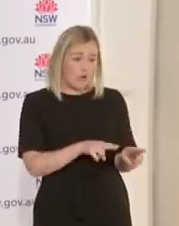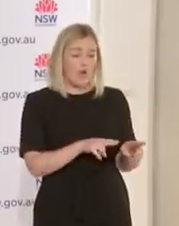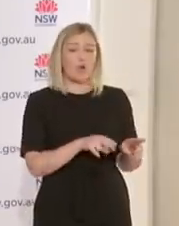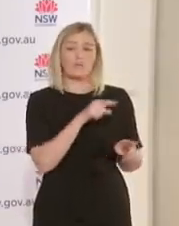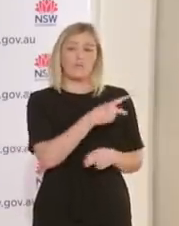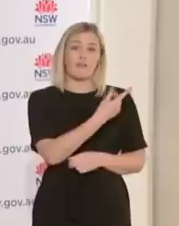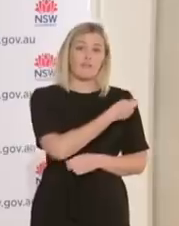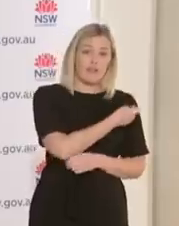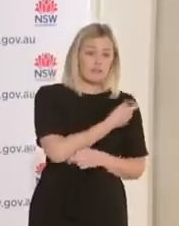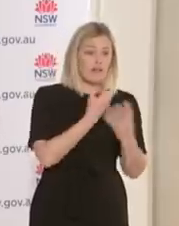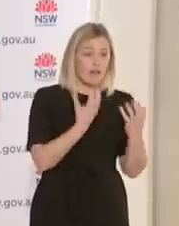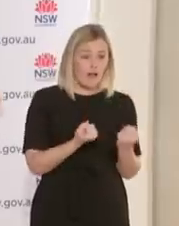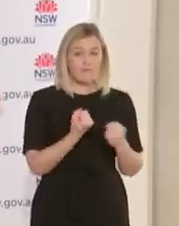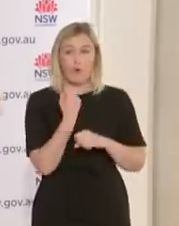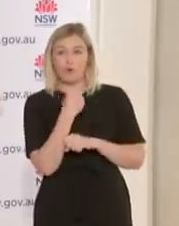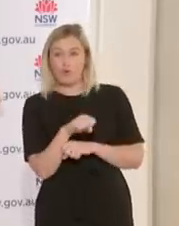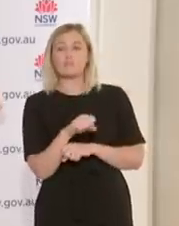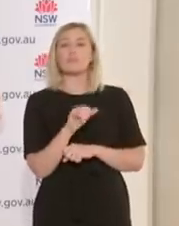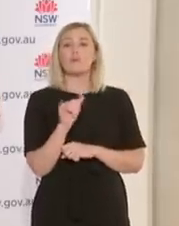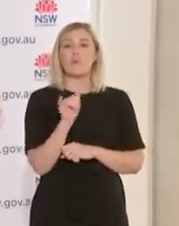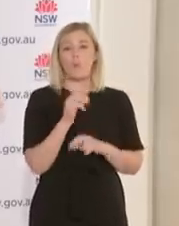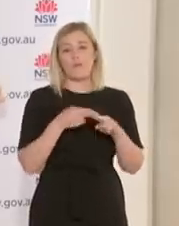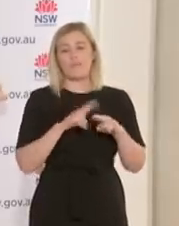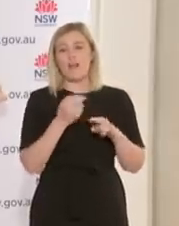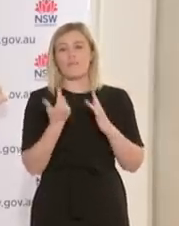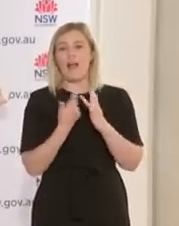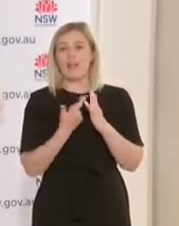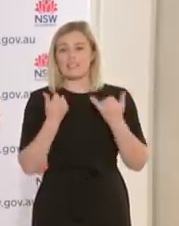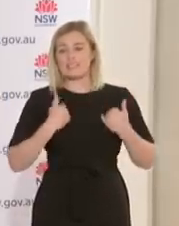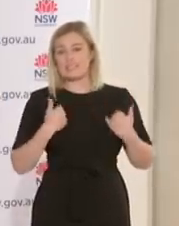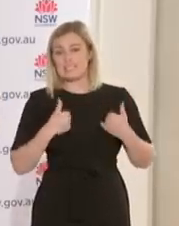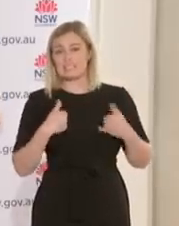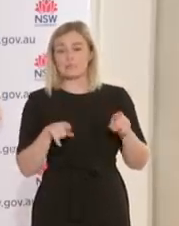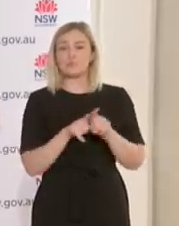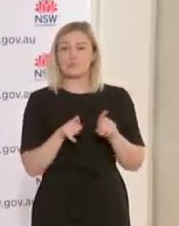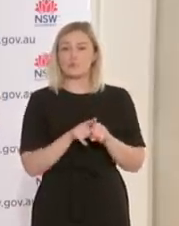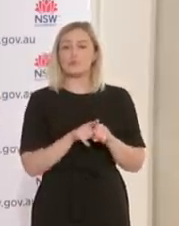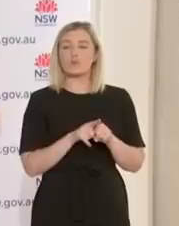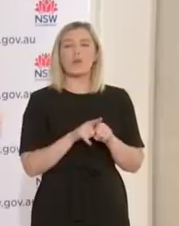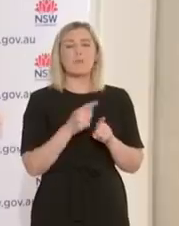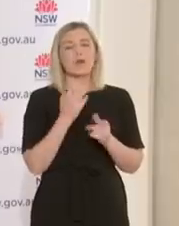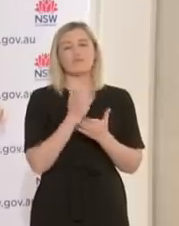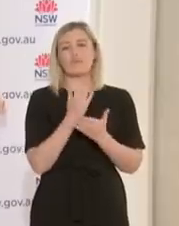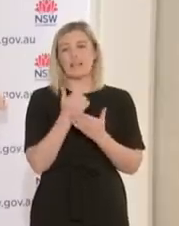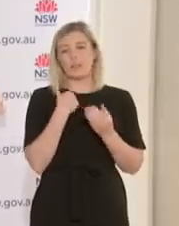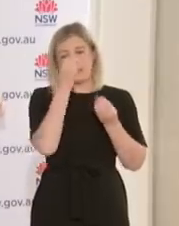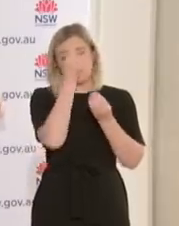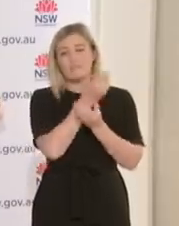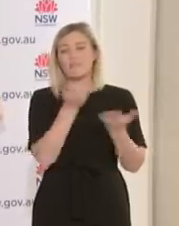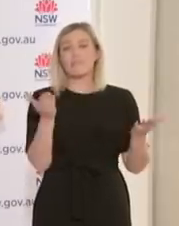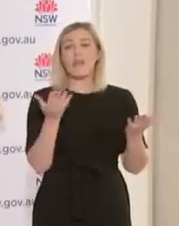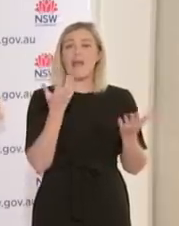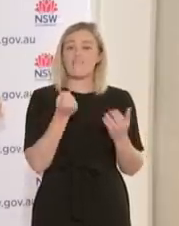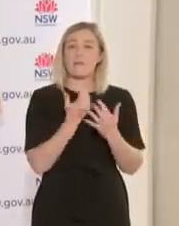it really is to highlight the fact that there are still many people in the community who are elderly and not vaccinated